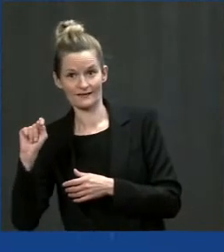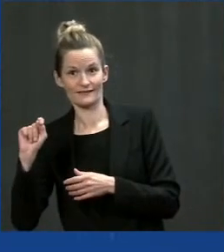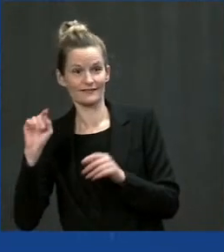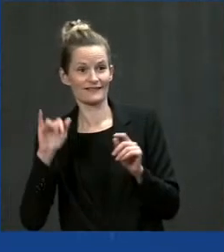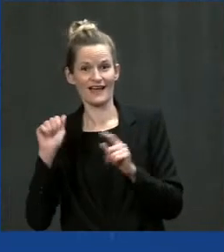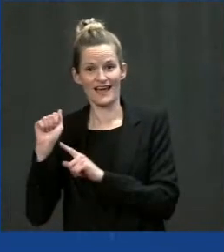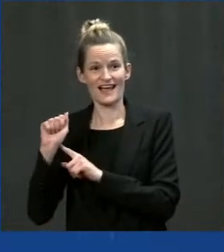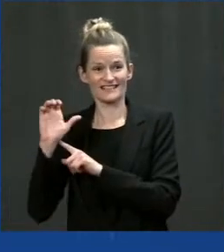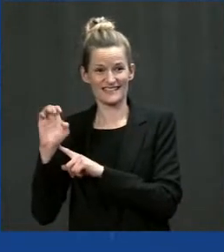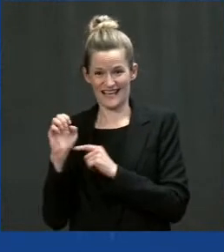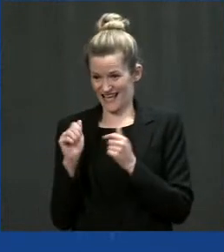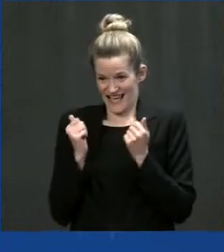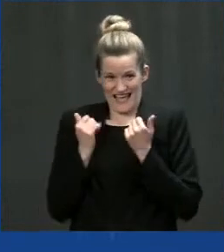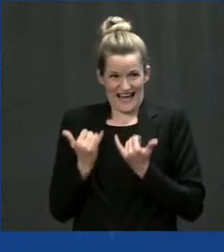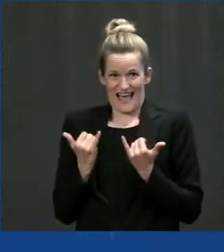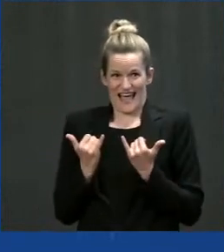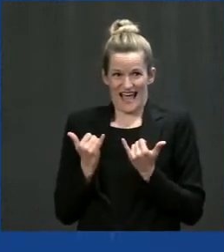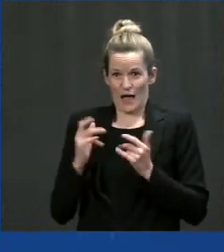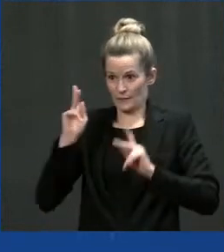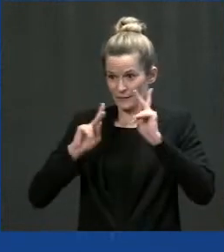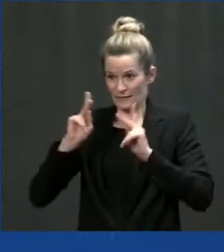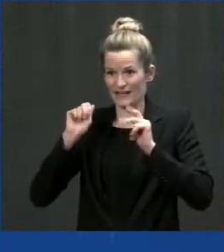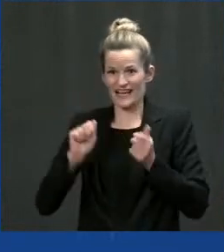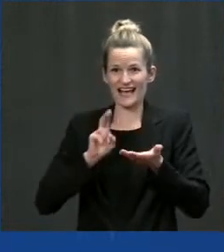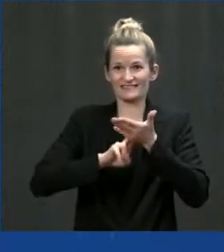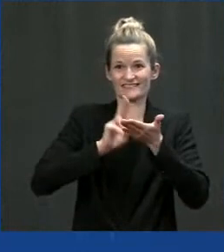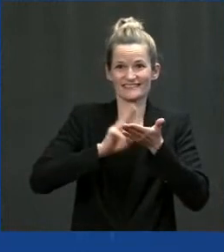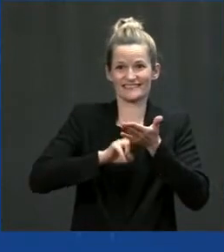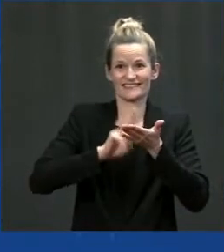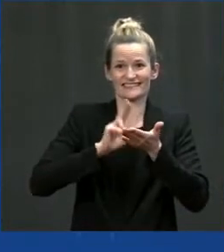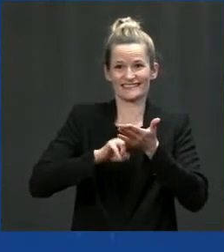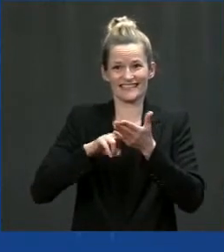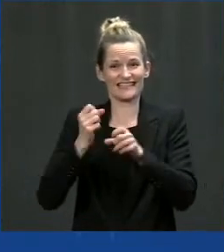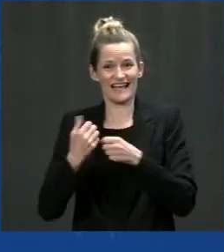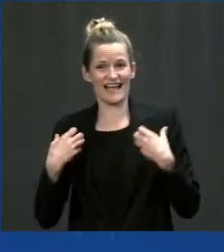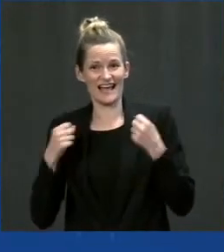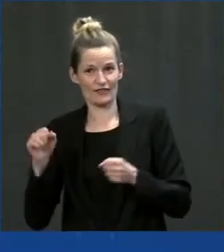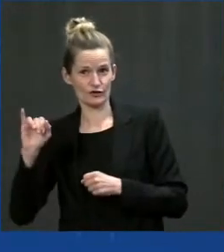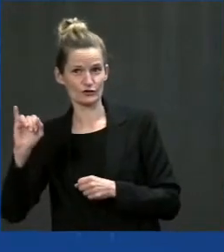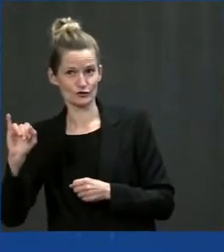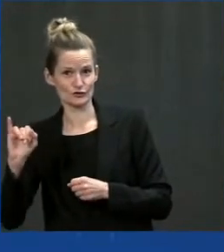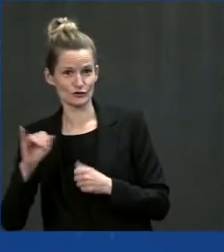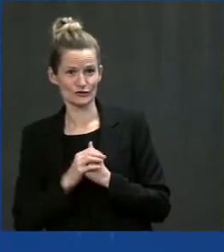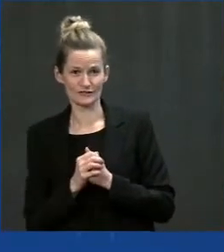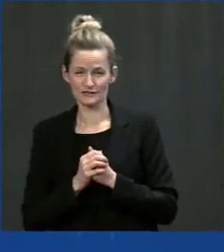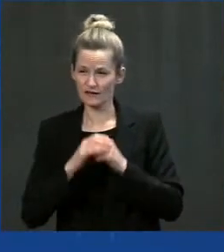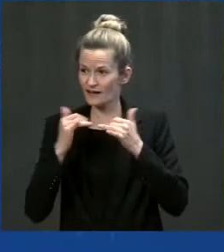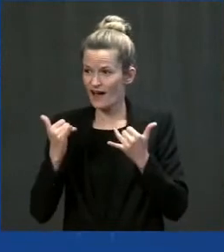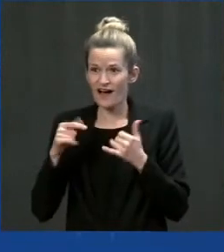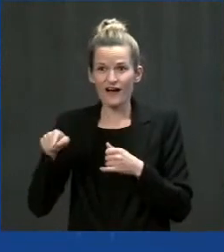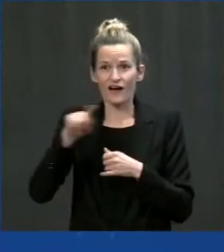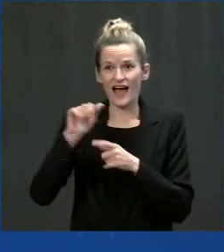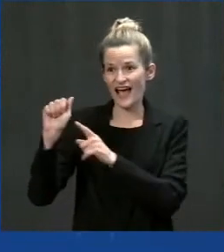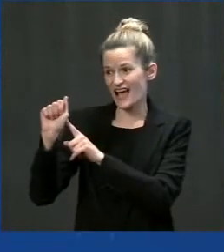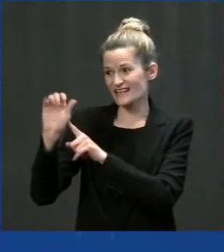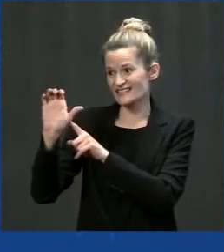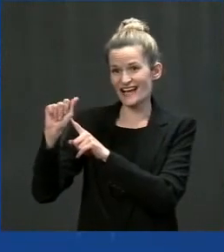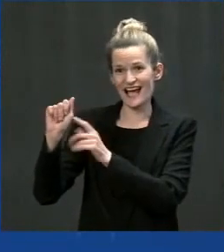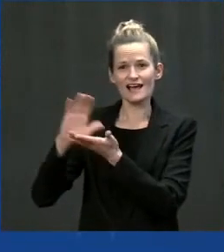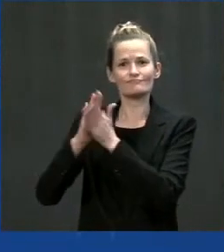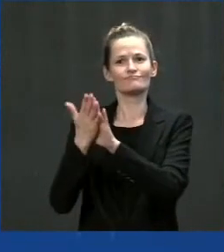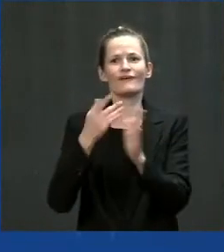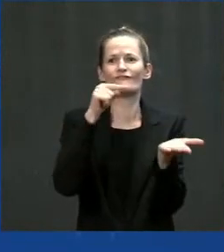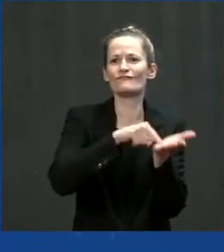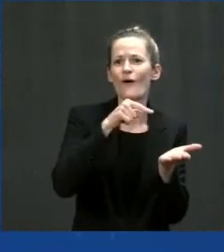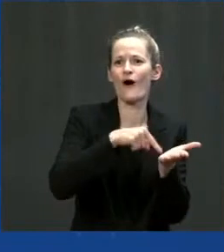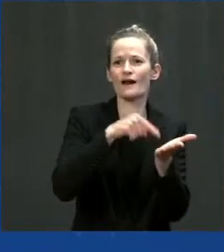And it's a battle with the Delta virus. We have we have the tools. We have the vaccinations. We have we need to vaccinate more Americans and